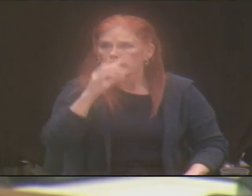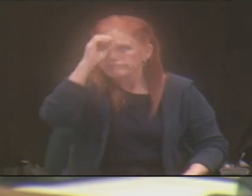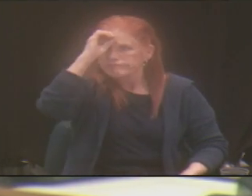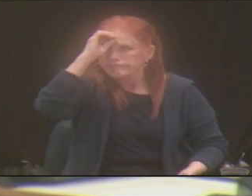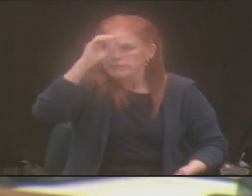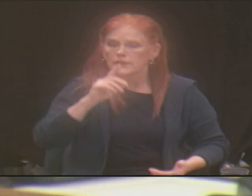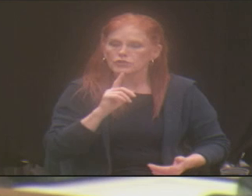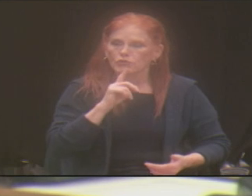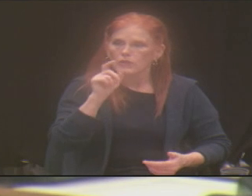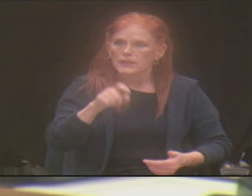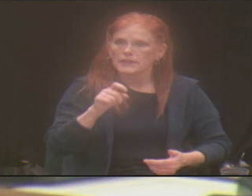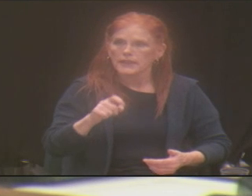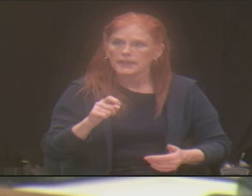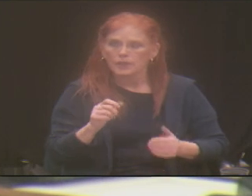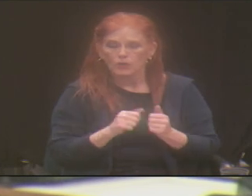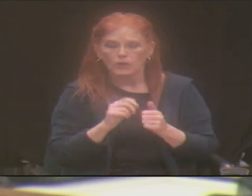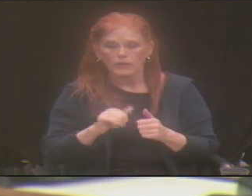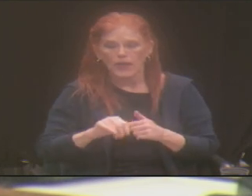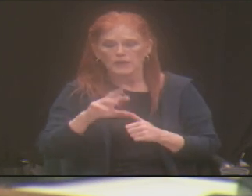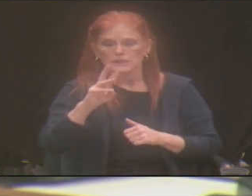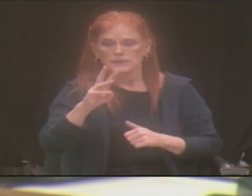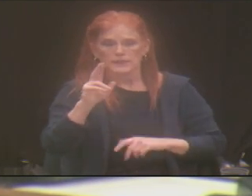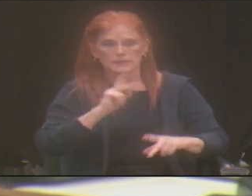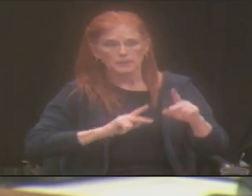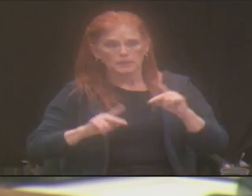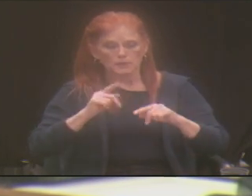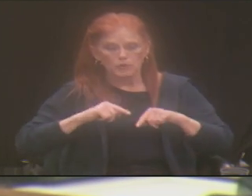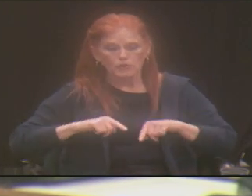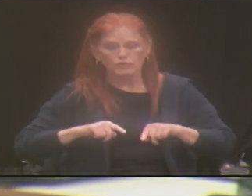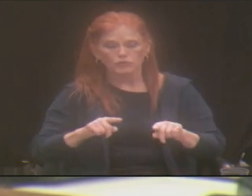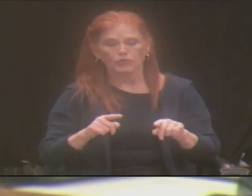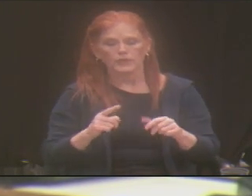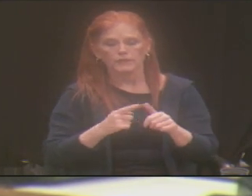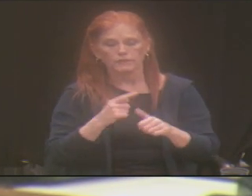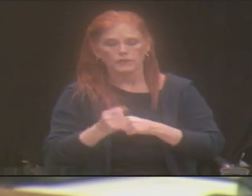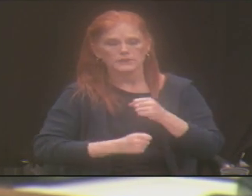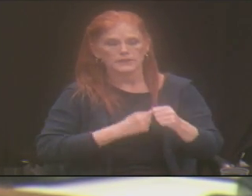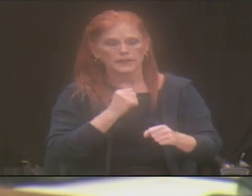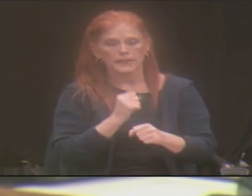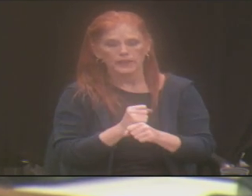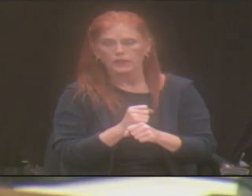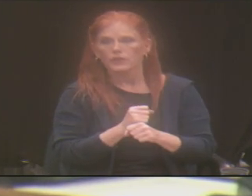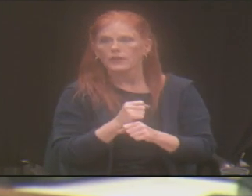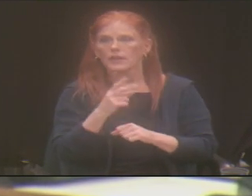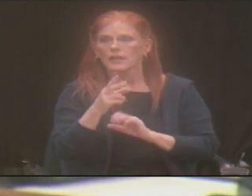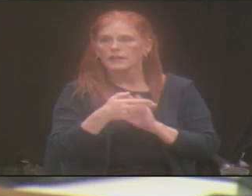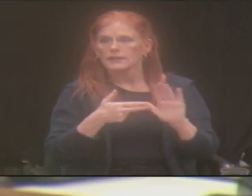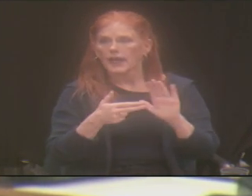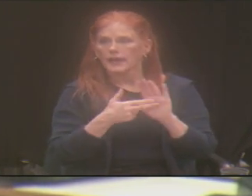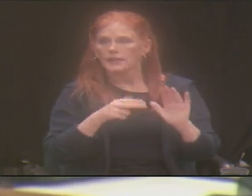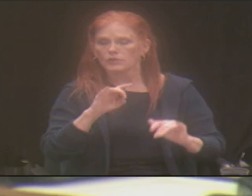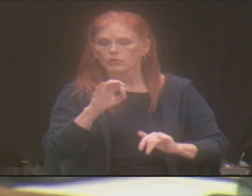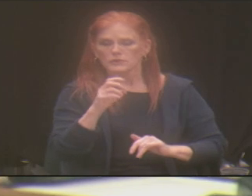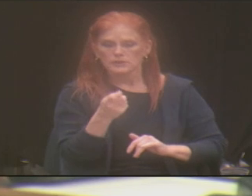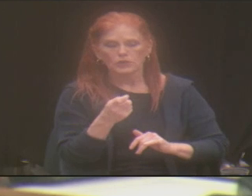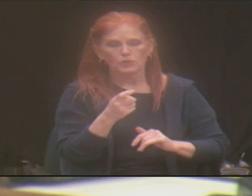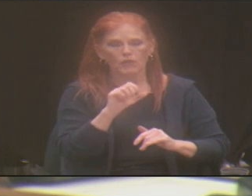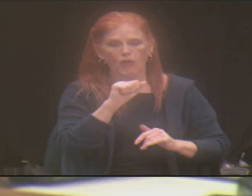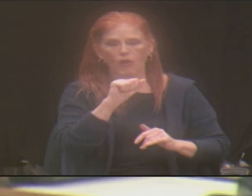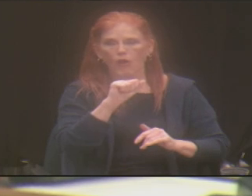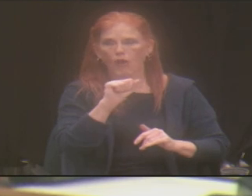And with that, we had six individuals in one year diagnosed with Alzheimer's and dementia. So six